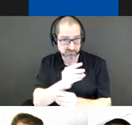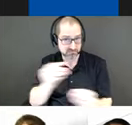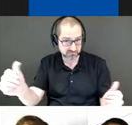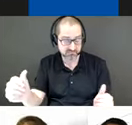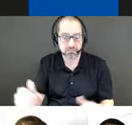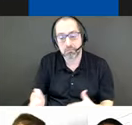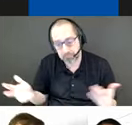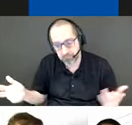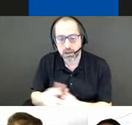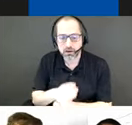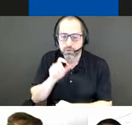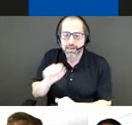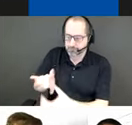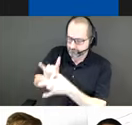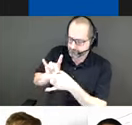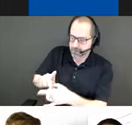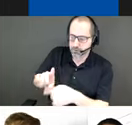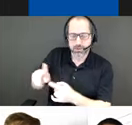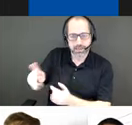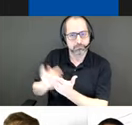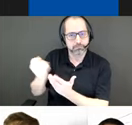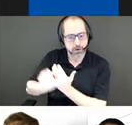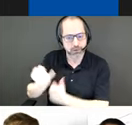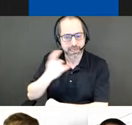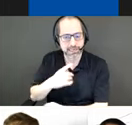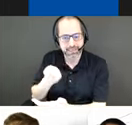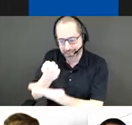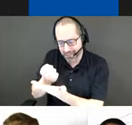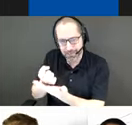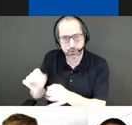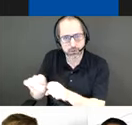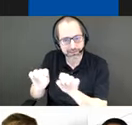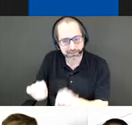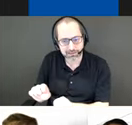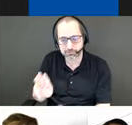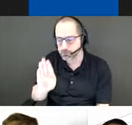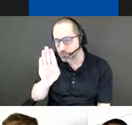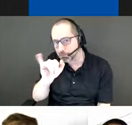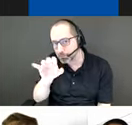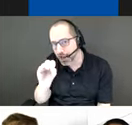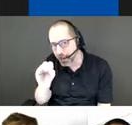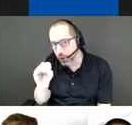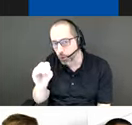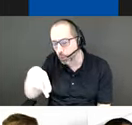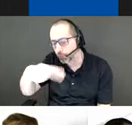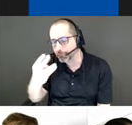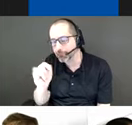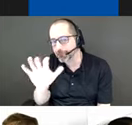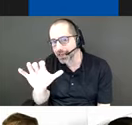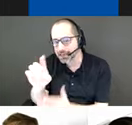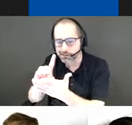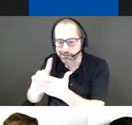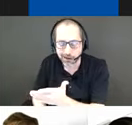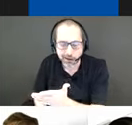reconnecting us with our place in the city's urban ecosystem through biophilic design, by utilizing sustainable